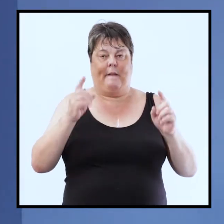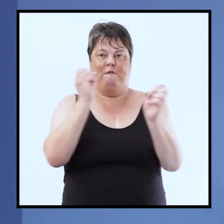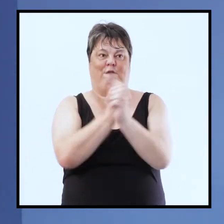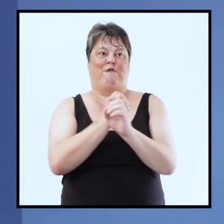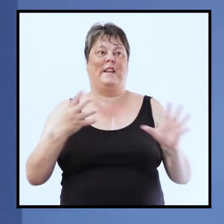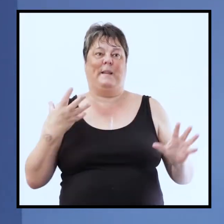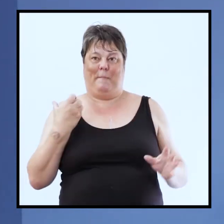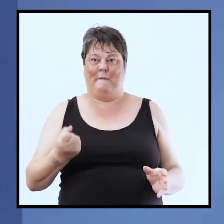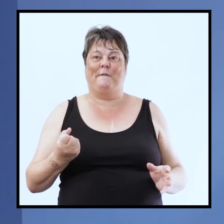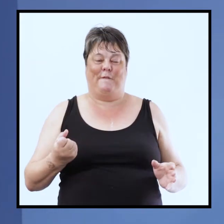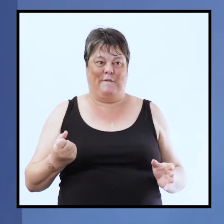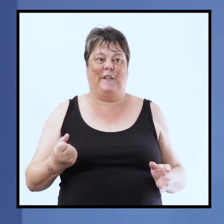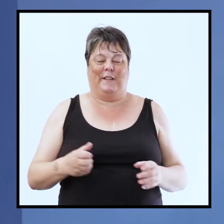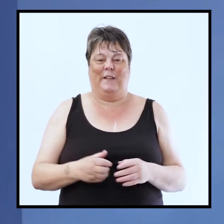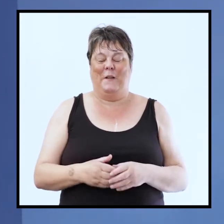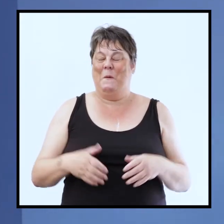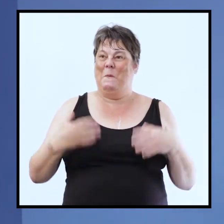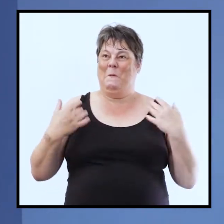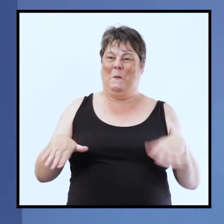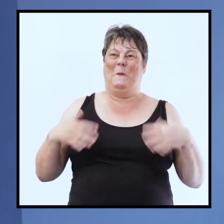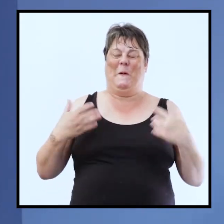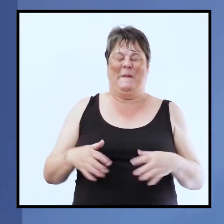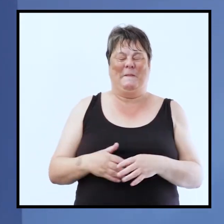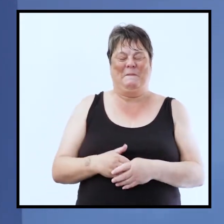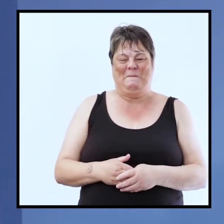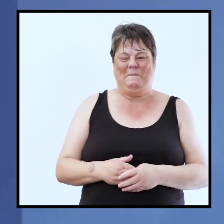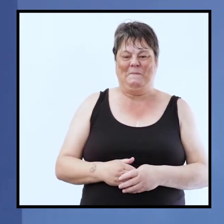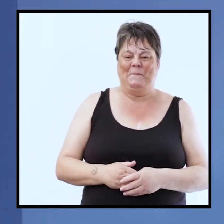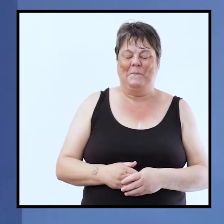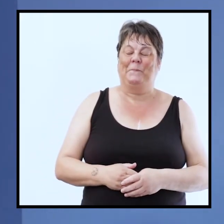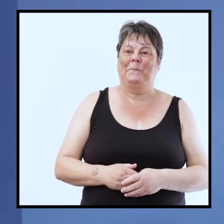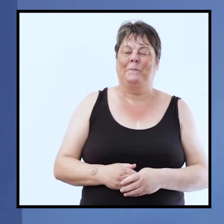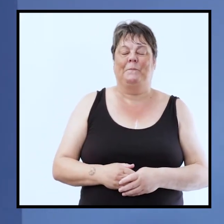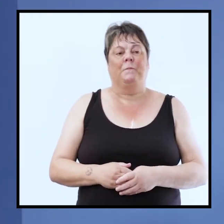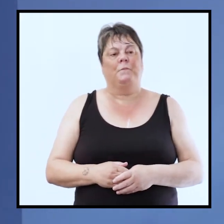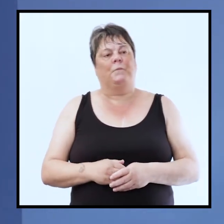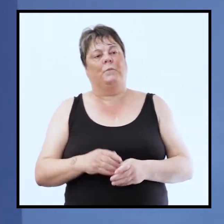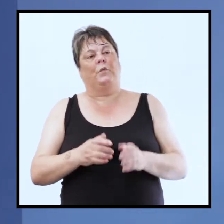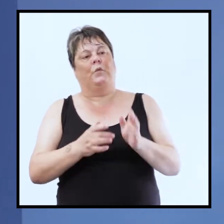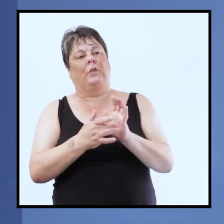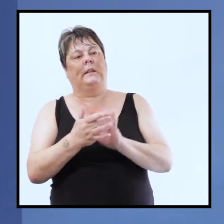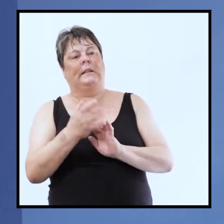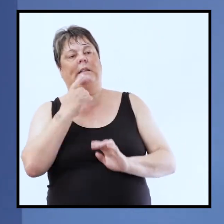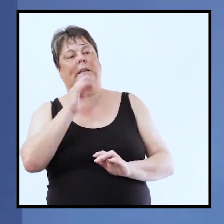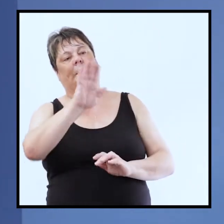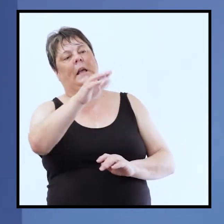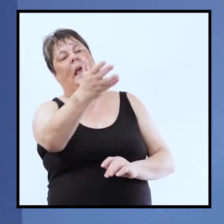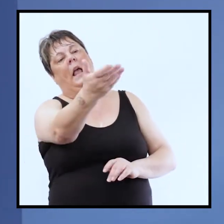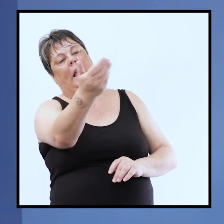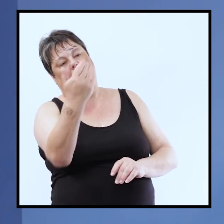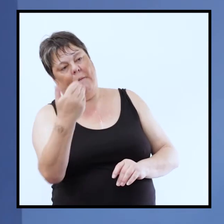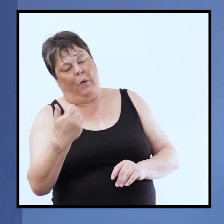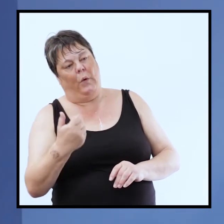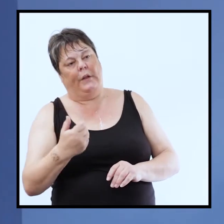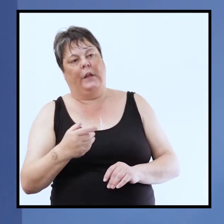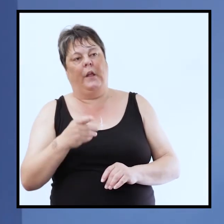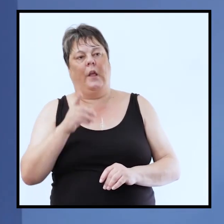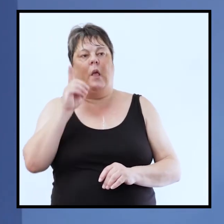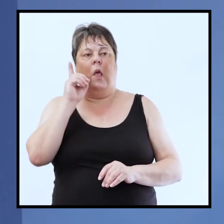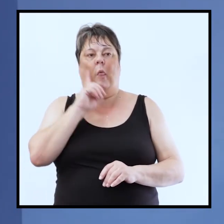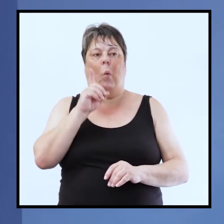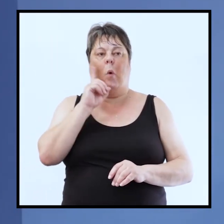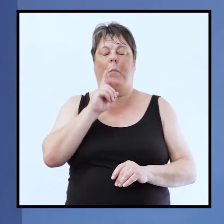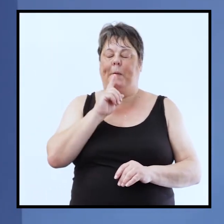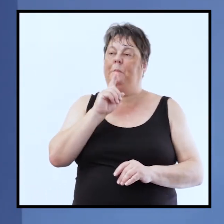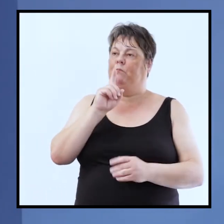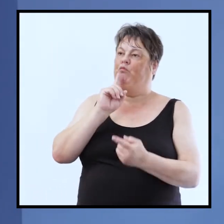hallelujah when he calls her forward as she responds in obedience and faith and like i